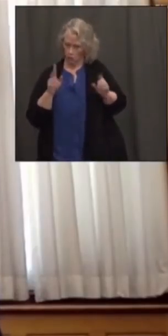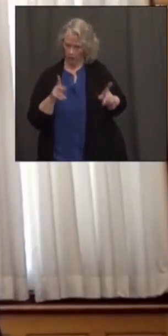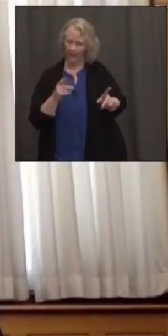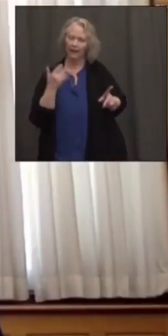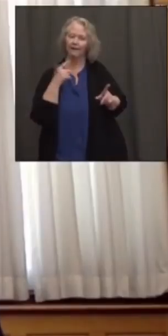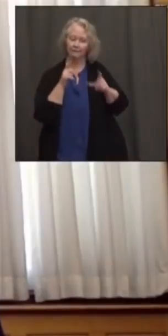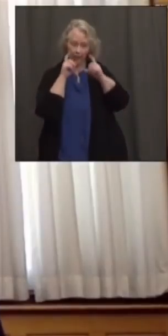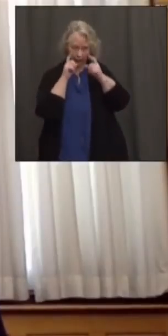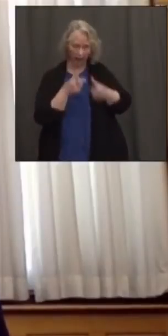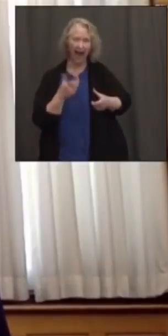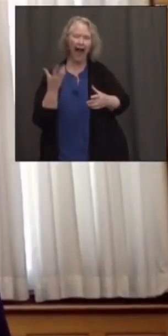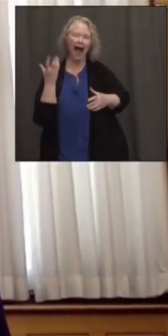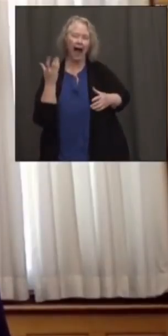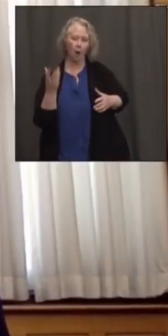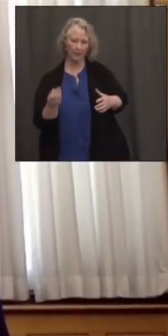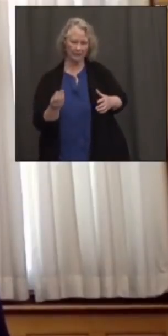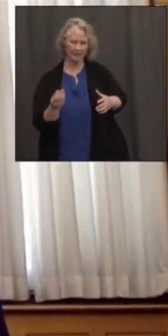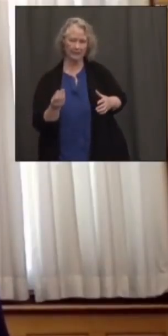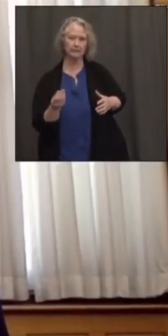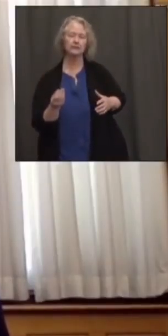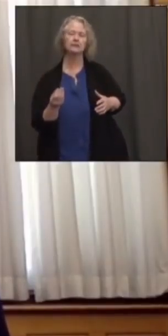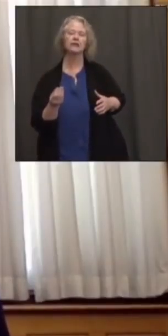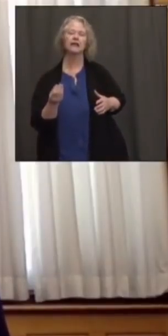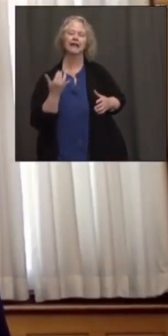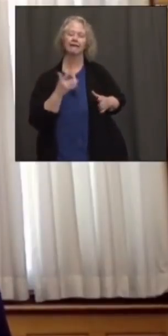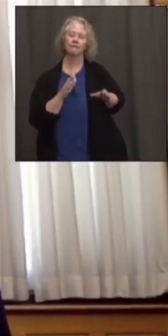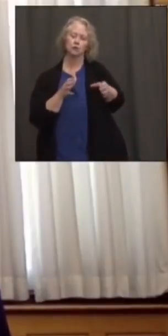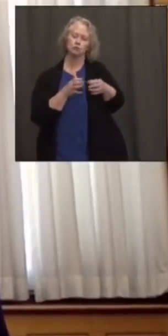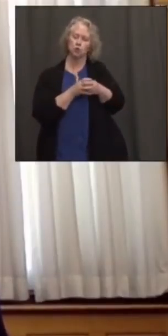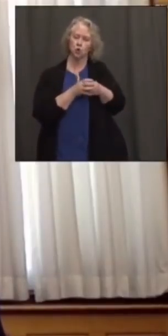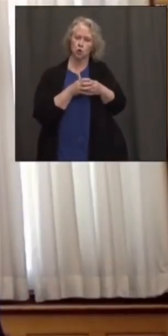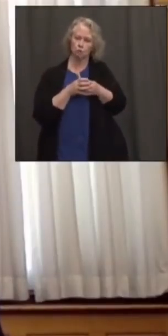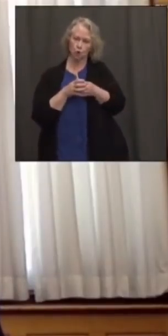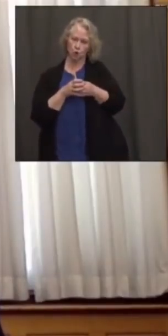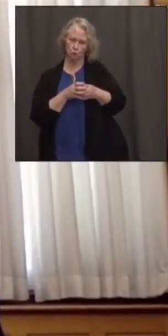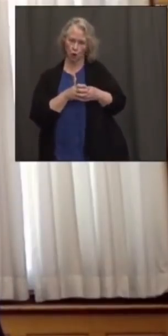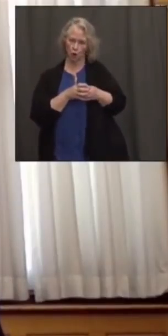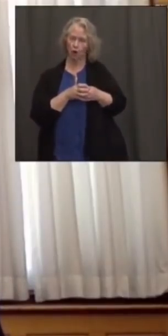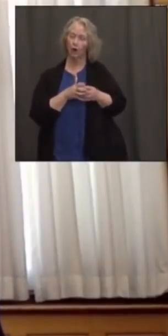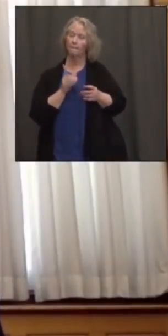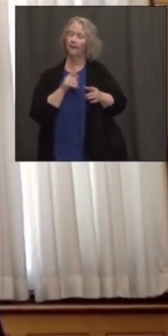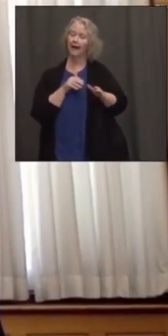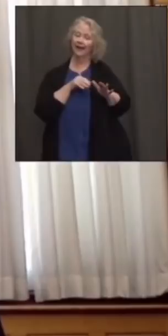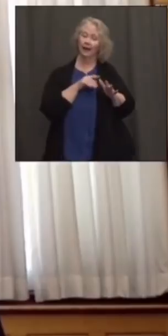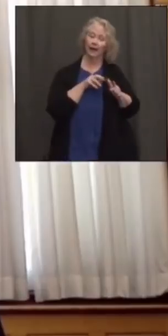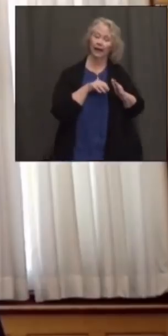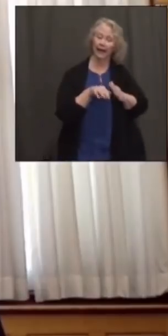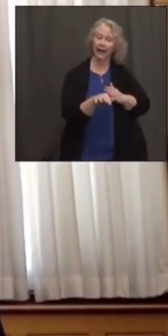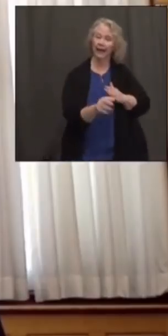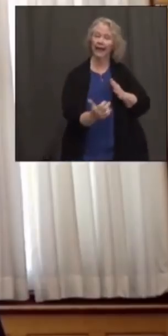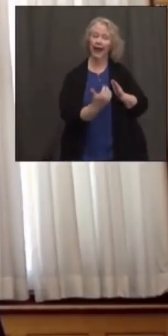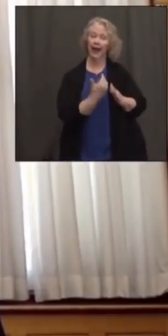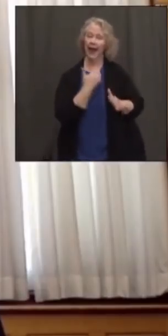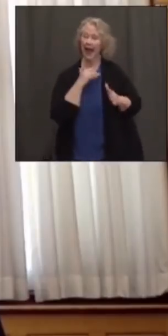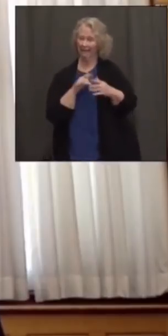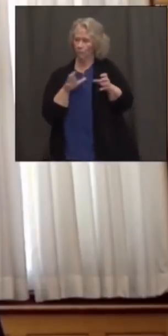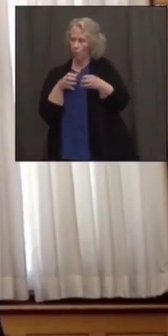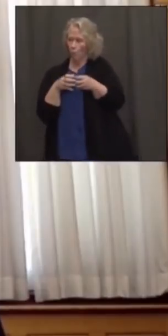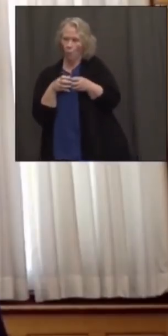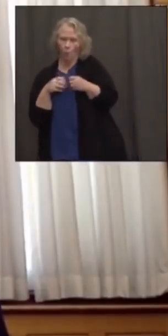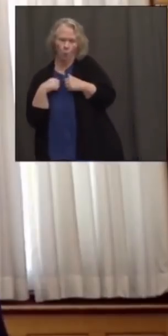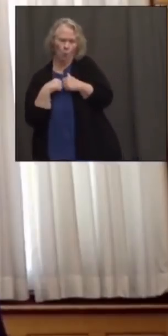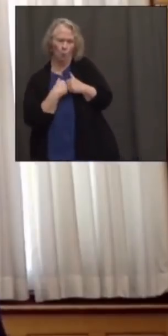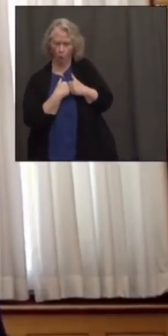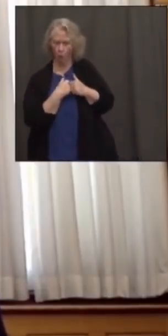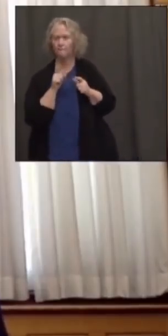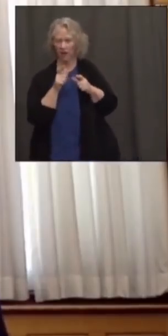masks off outside. If they're going to be in small groups, when they're coming and going close to each other in and out, they should keep their masks on. But once